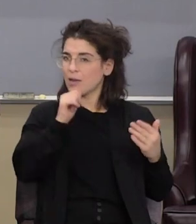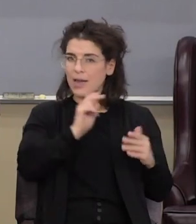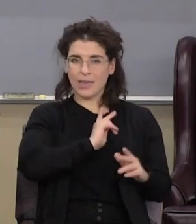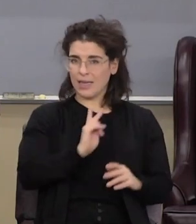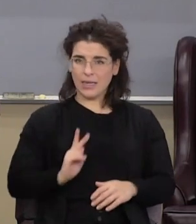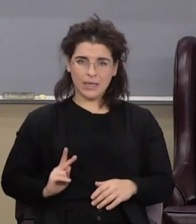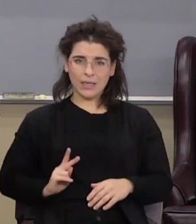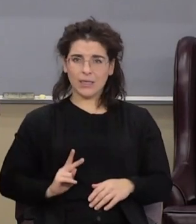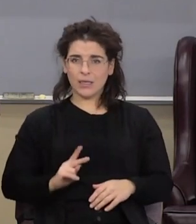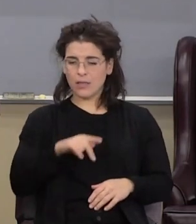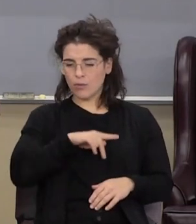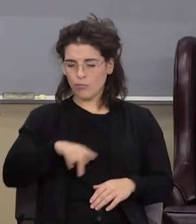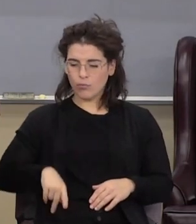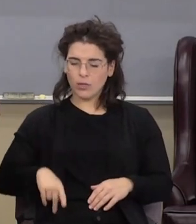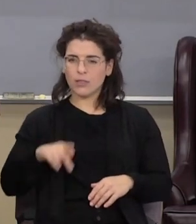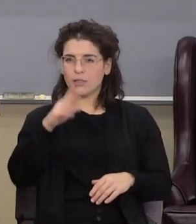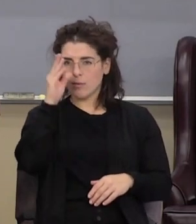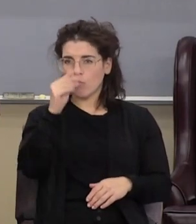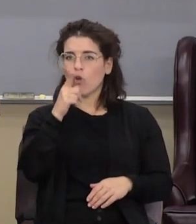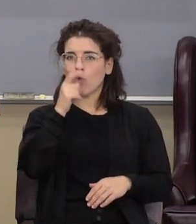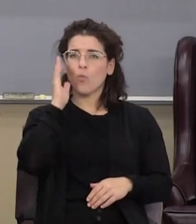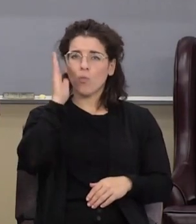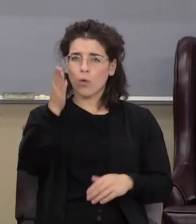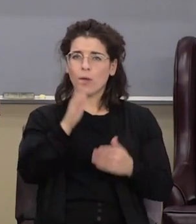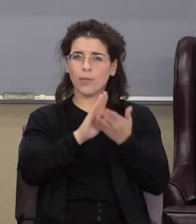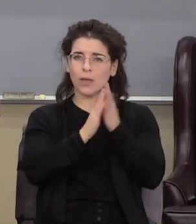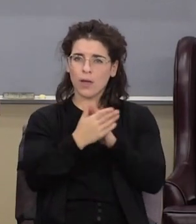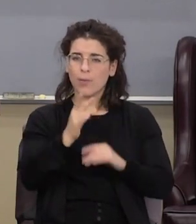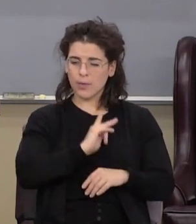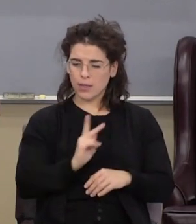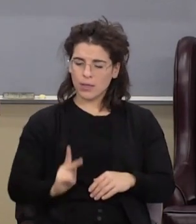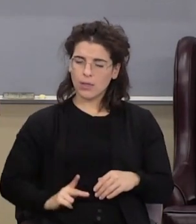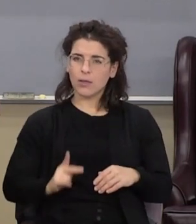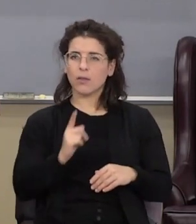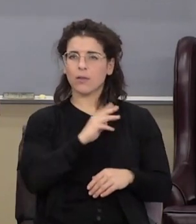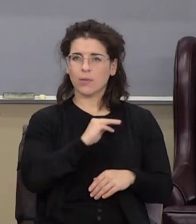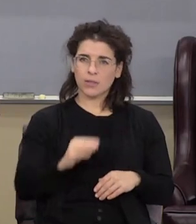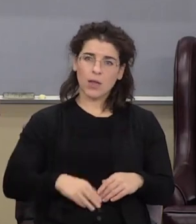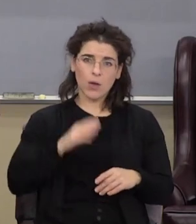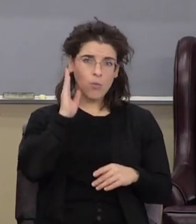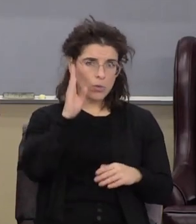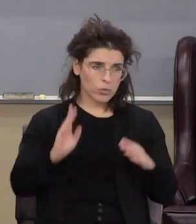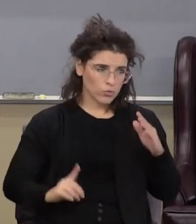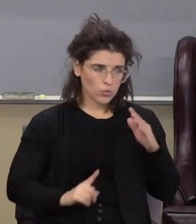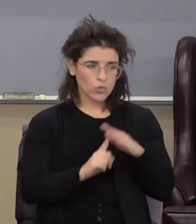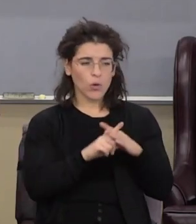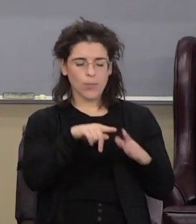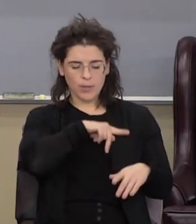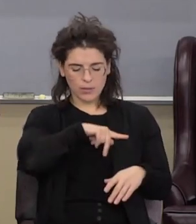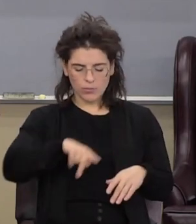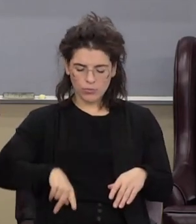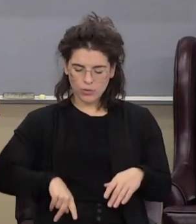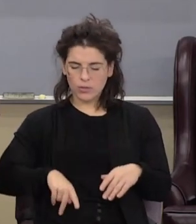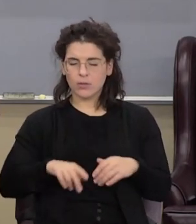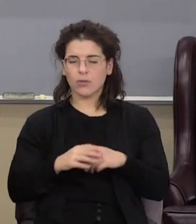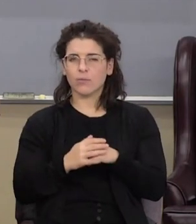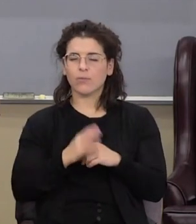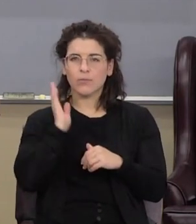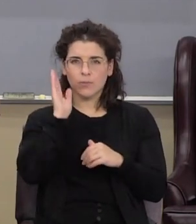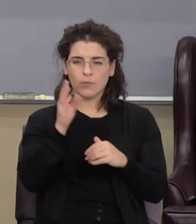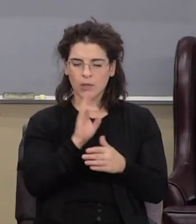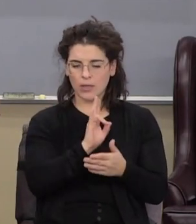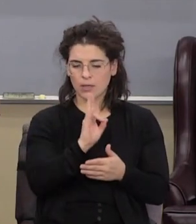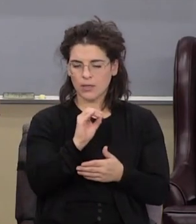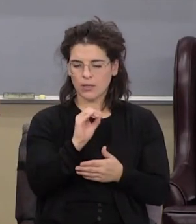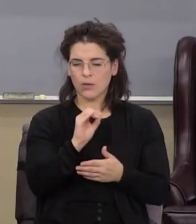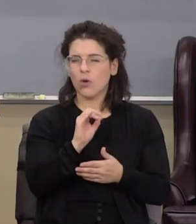the Prince. The Prince is the boy who would be king. The one who's going to be Messiah is going to show up as the Prince shall be seven